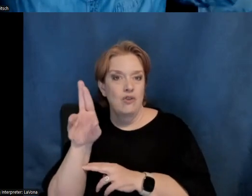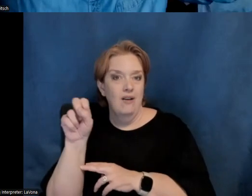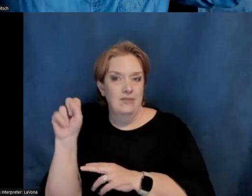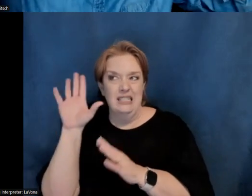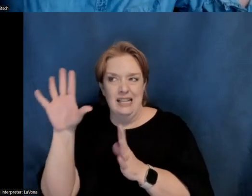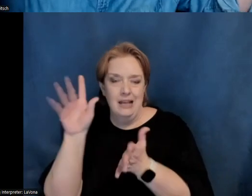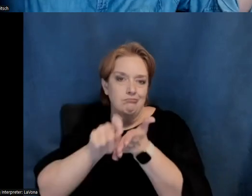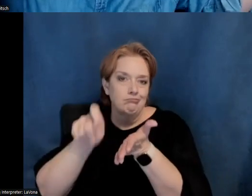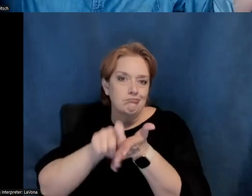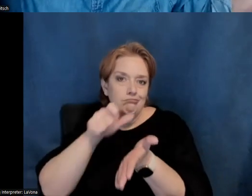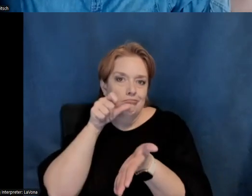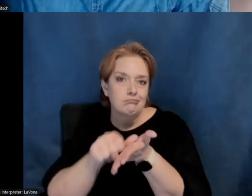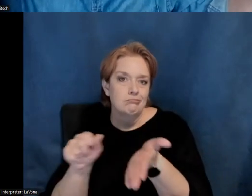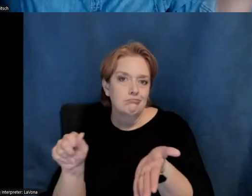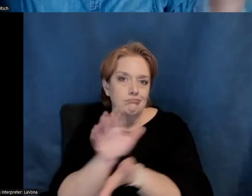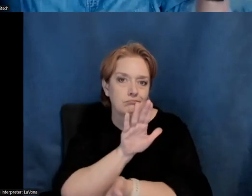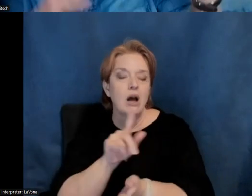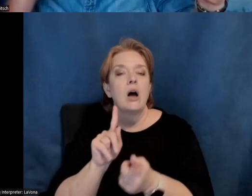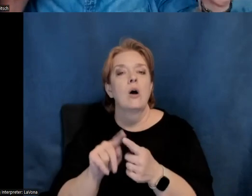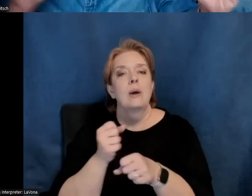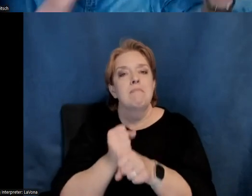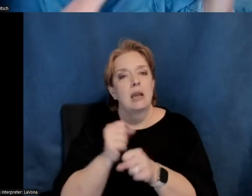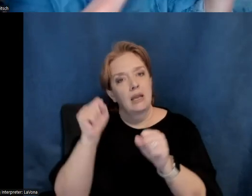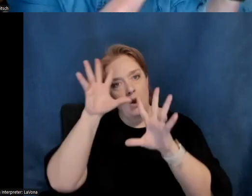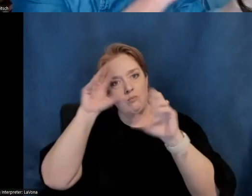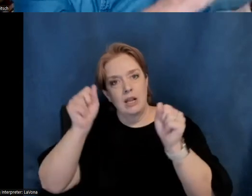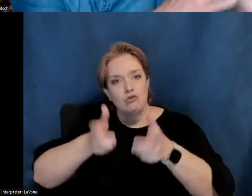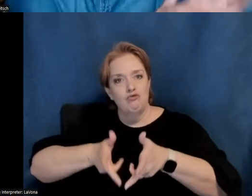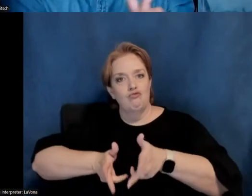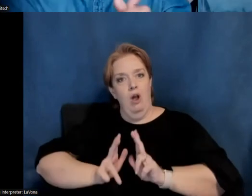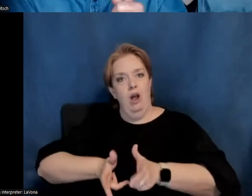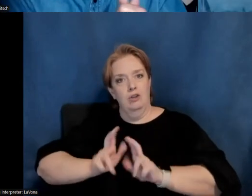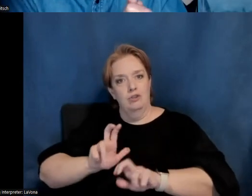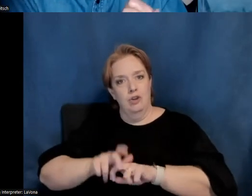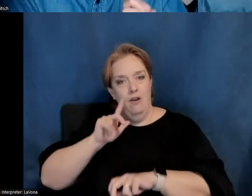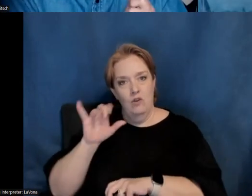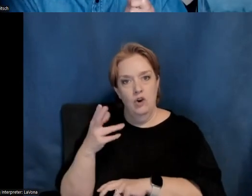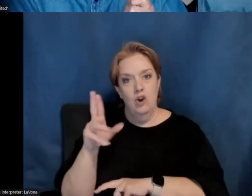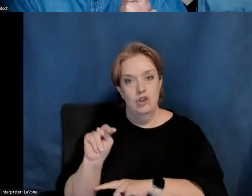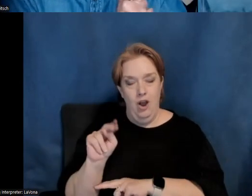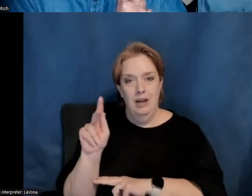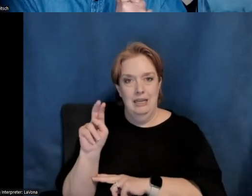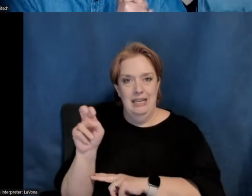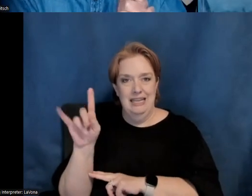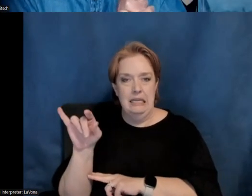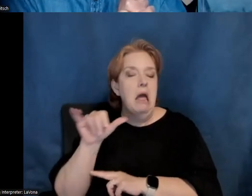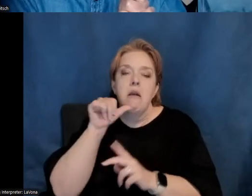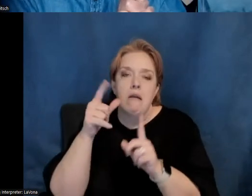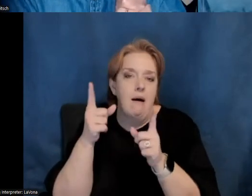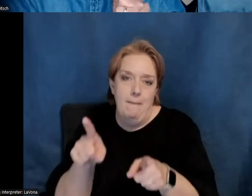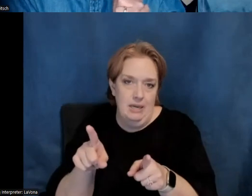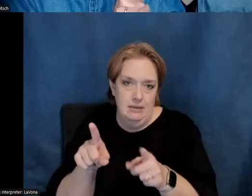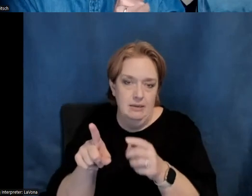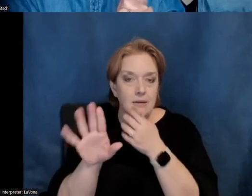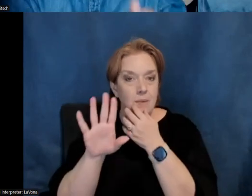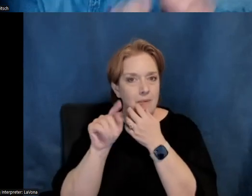uh, uh, making a presidential rocker for, uh, for John Kennedy, which, uh, never came to fruition, but that